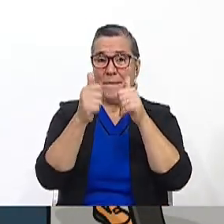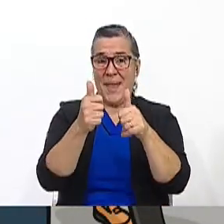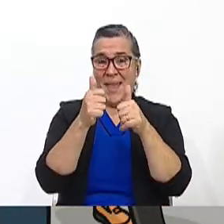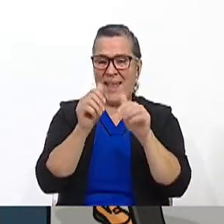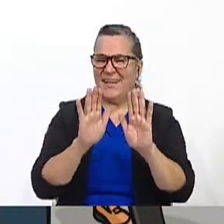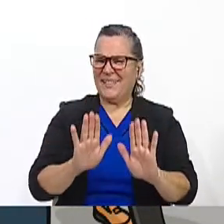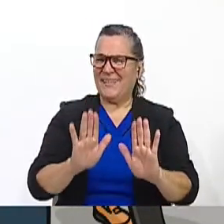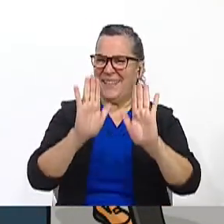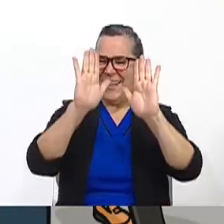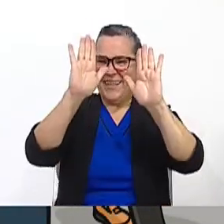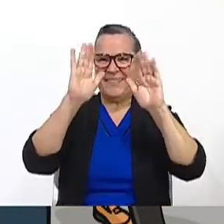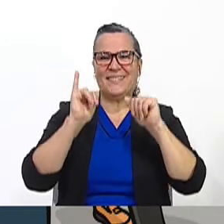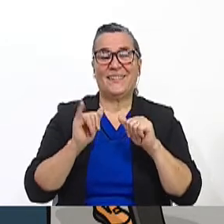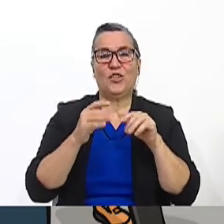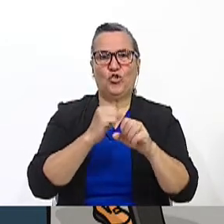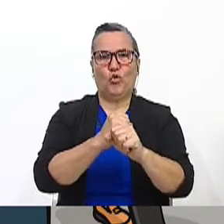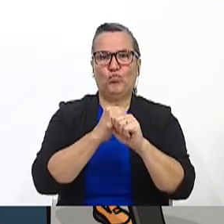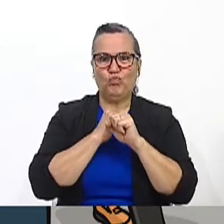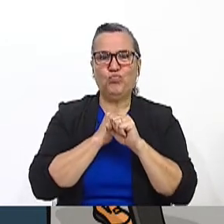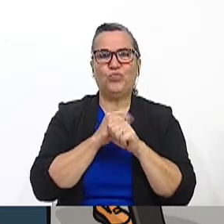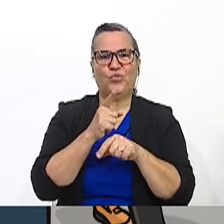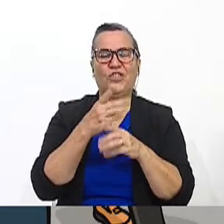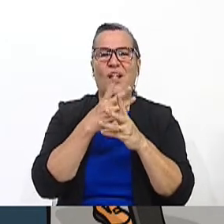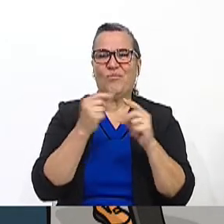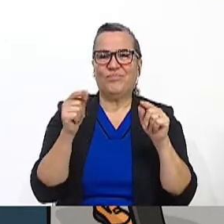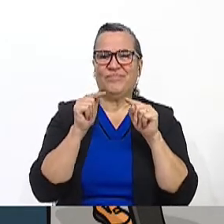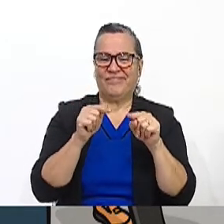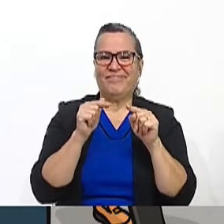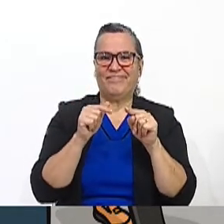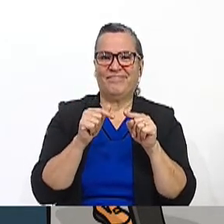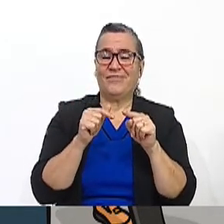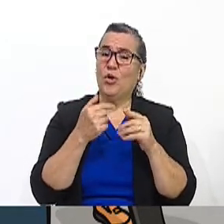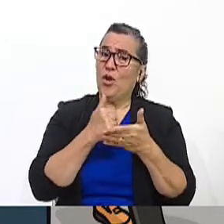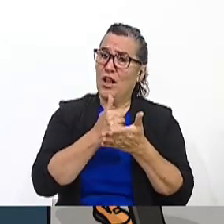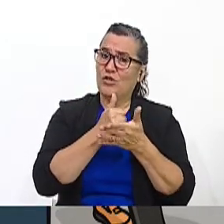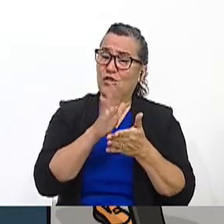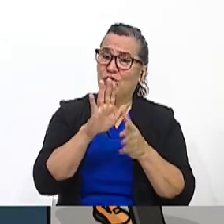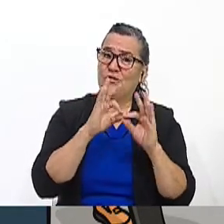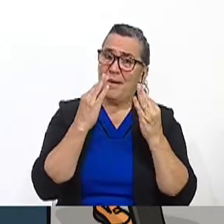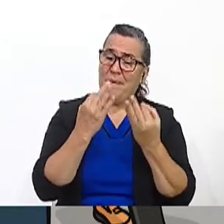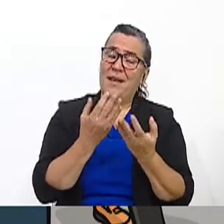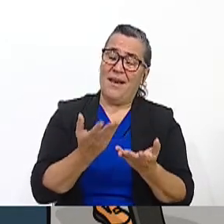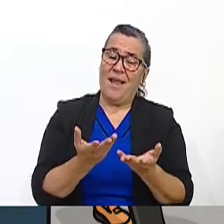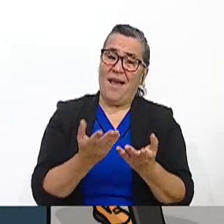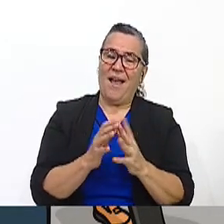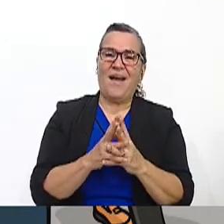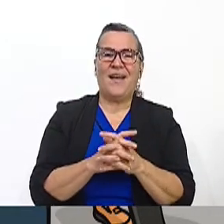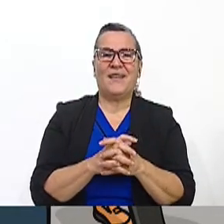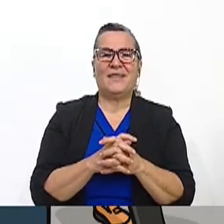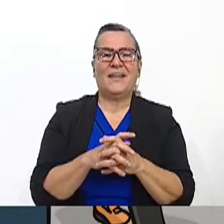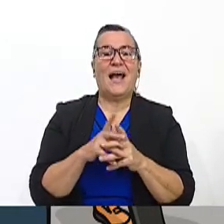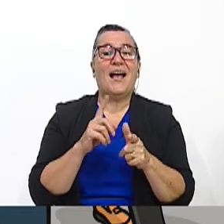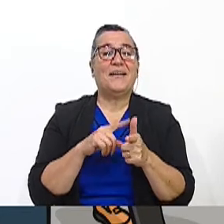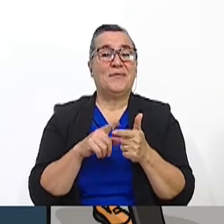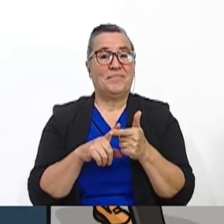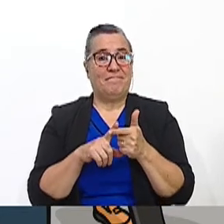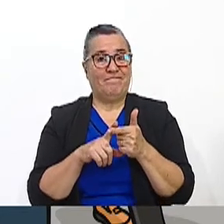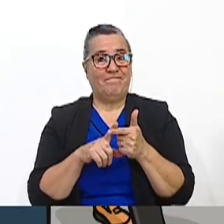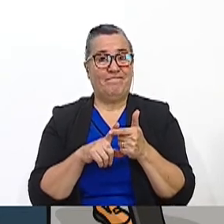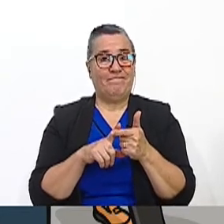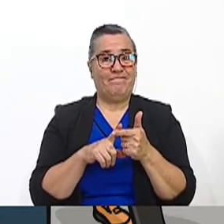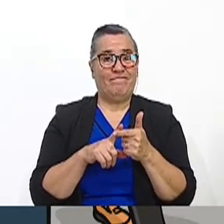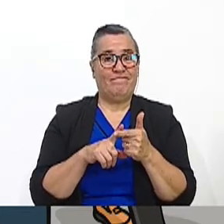Excellent. I'm sure you could solve this task, right? With the help of your family, of course, right? So, um,